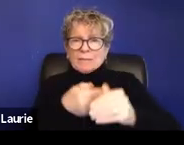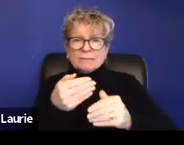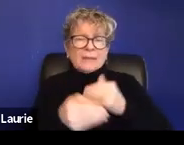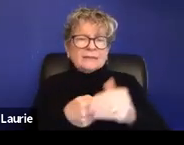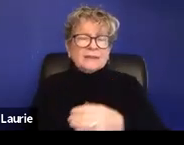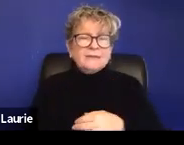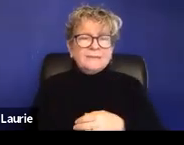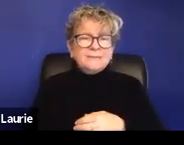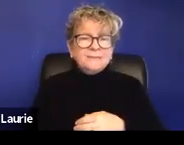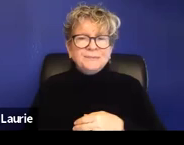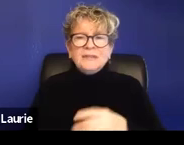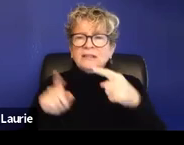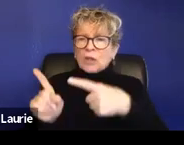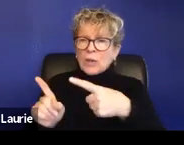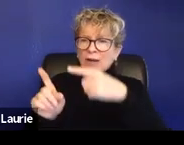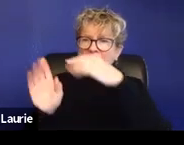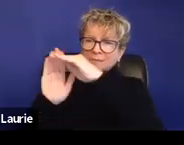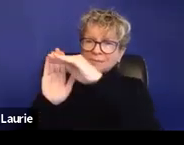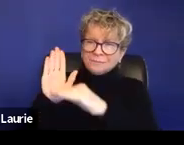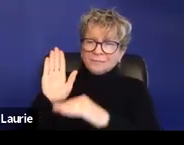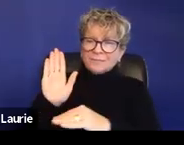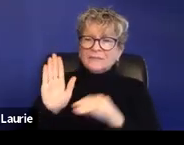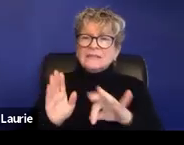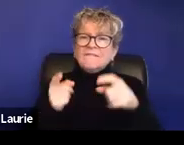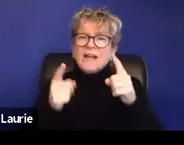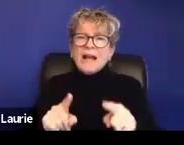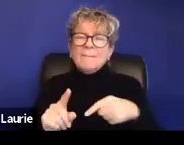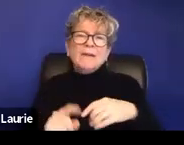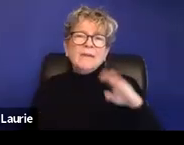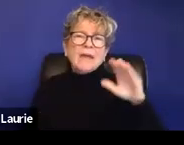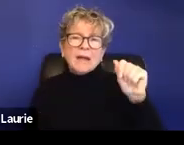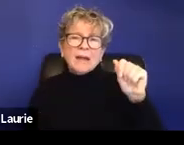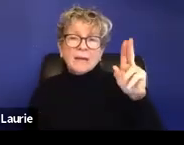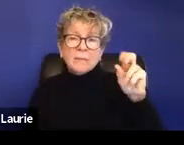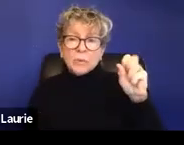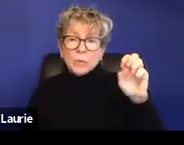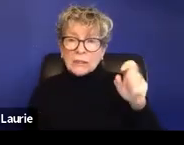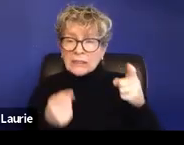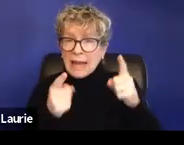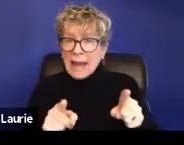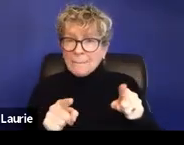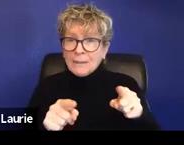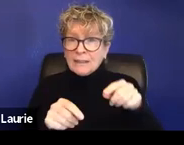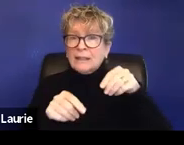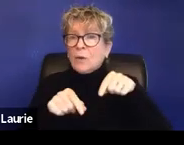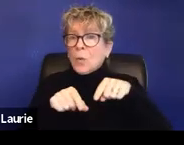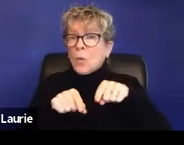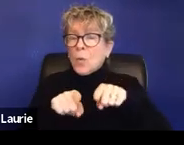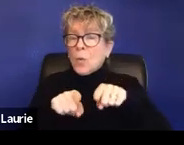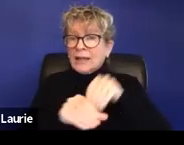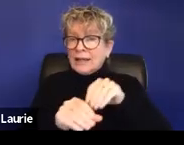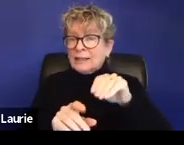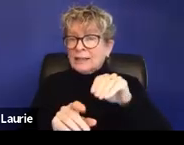there is abuse happening within the employment context, um, either because a survivor